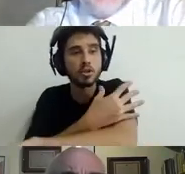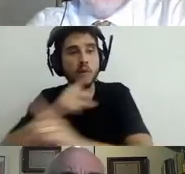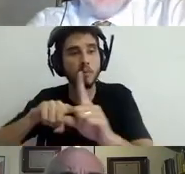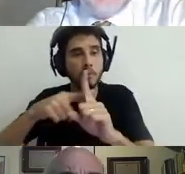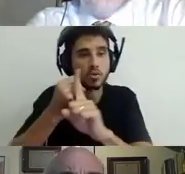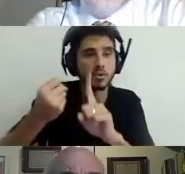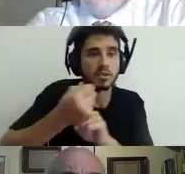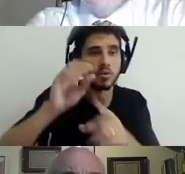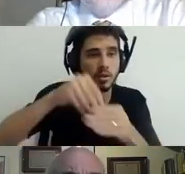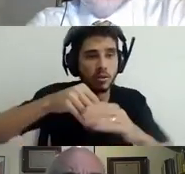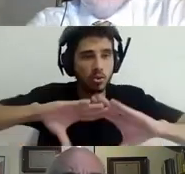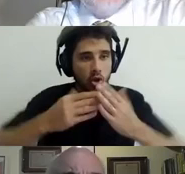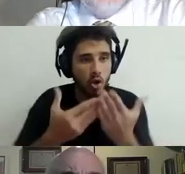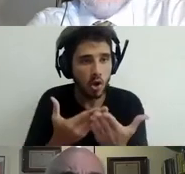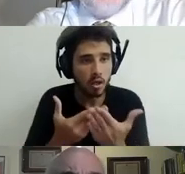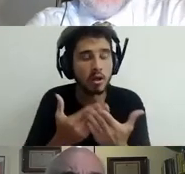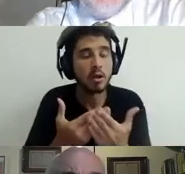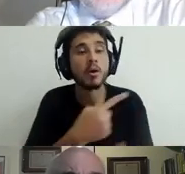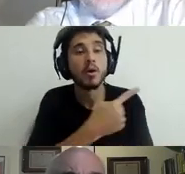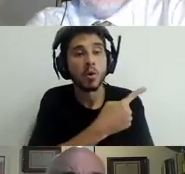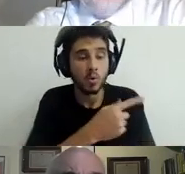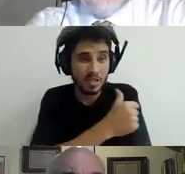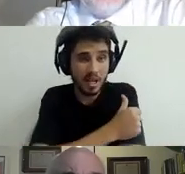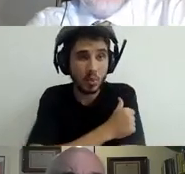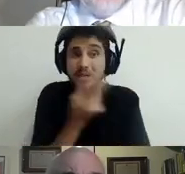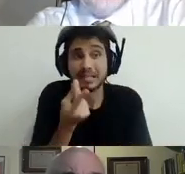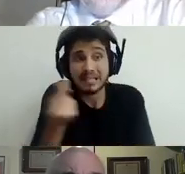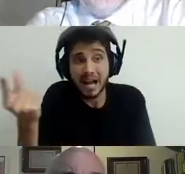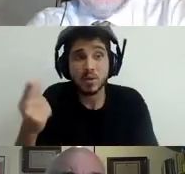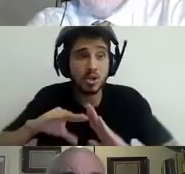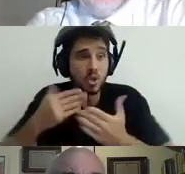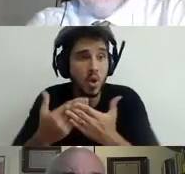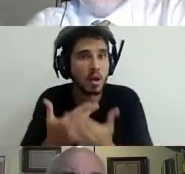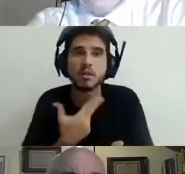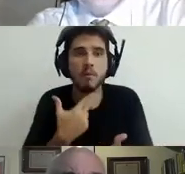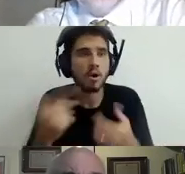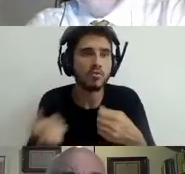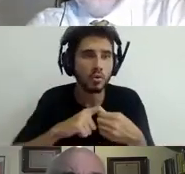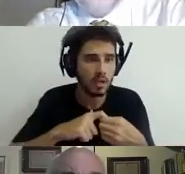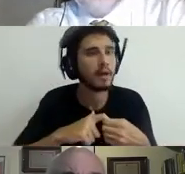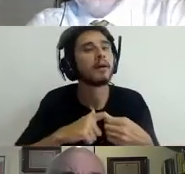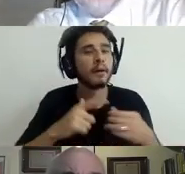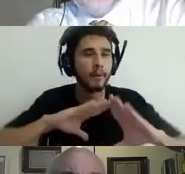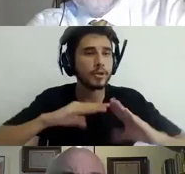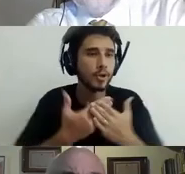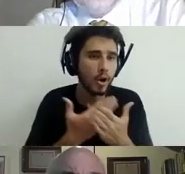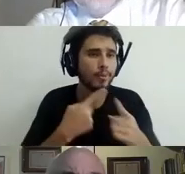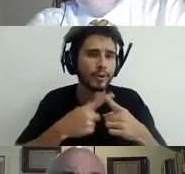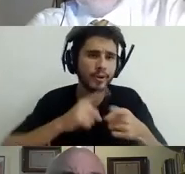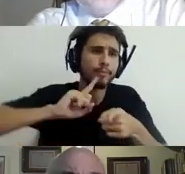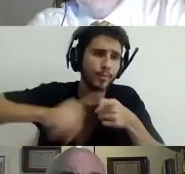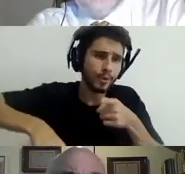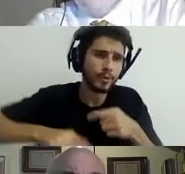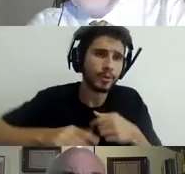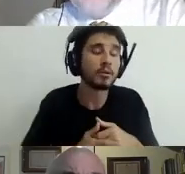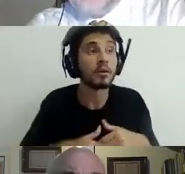were not able to go to school anymore, a lot of the secondary benefits disappeared as